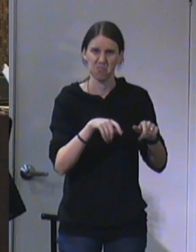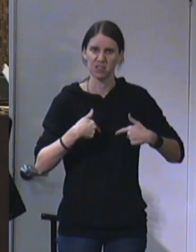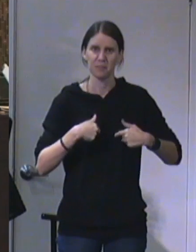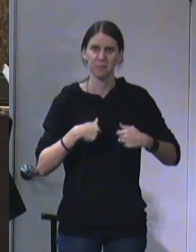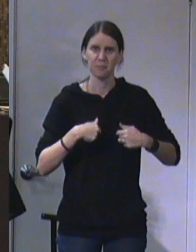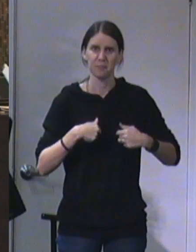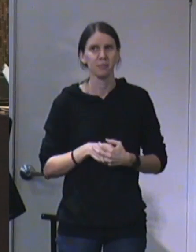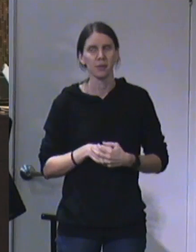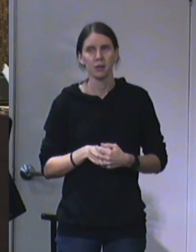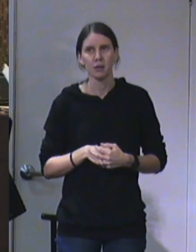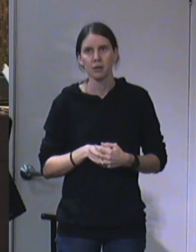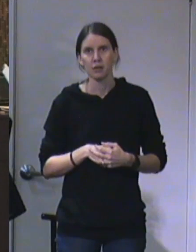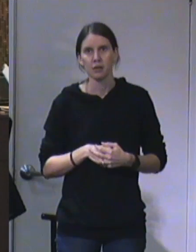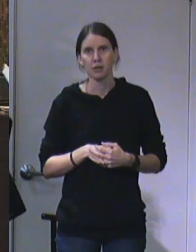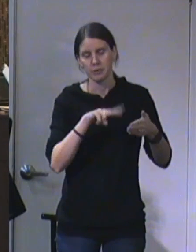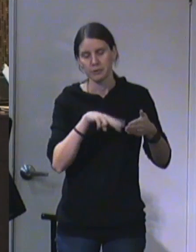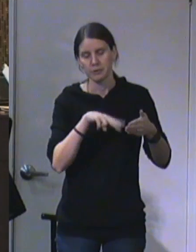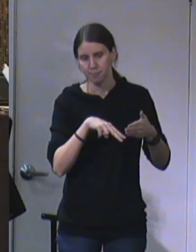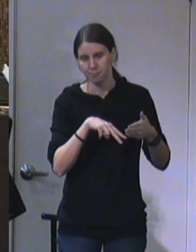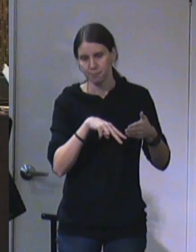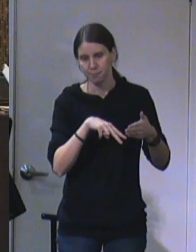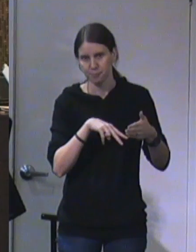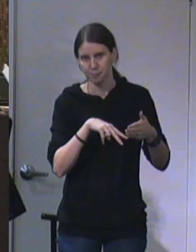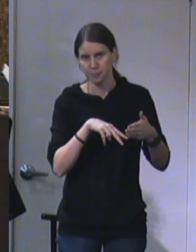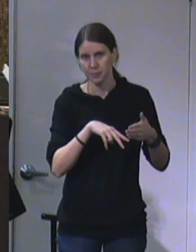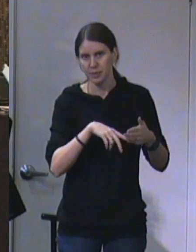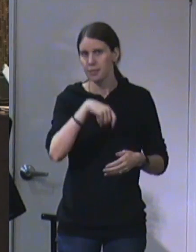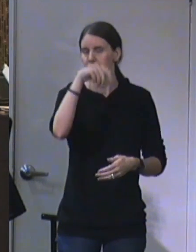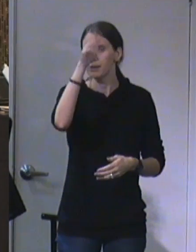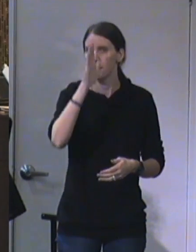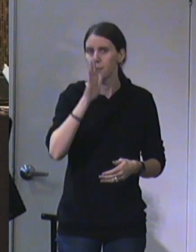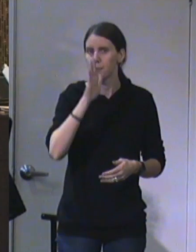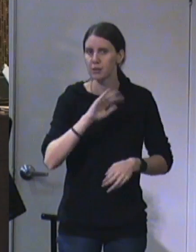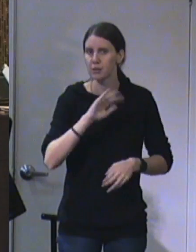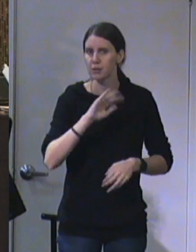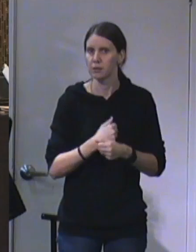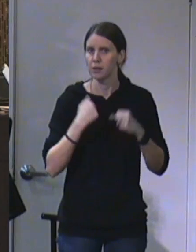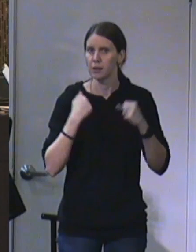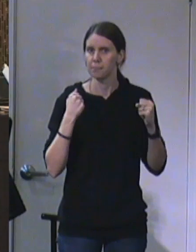We see the Almighty God